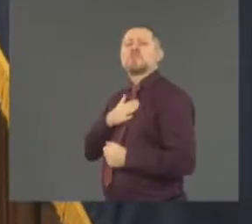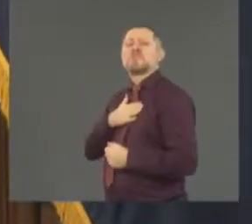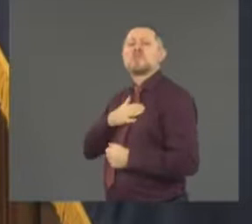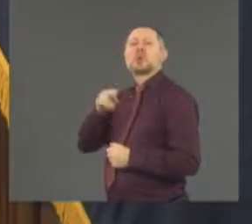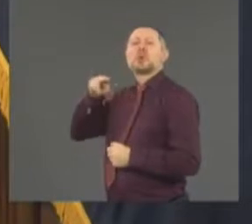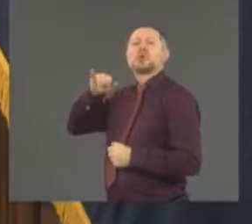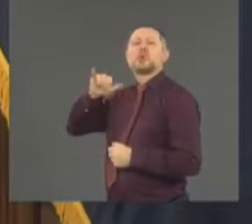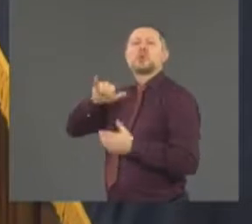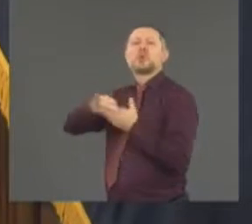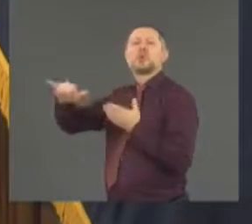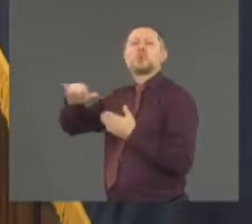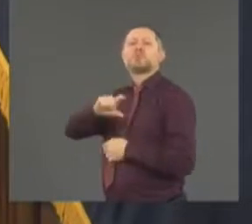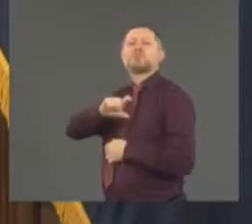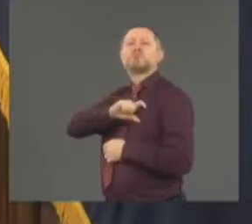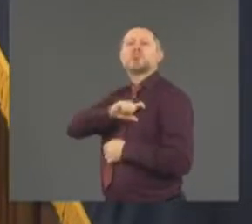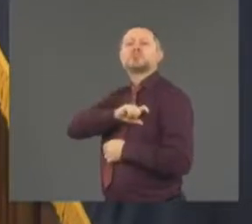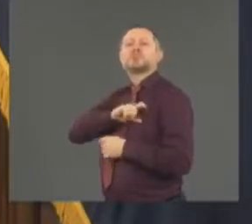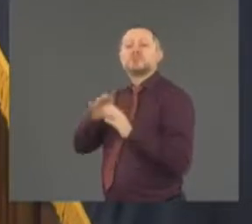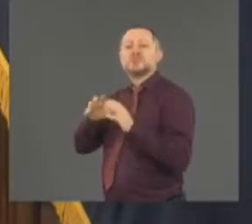First,